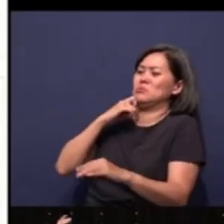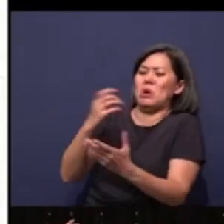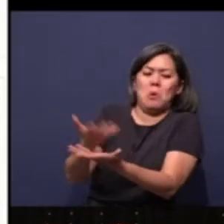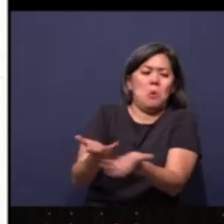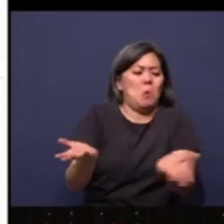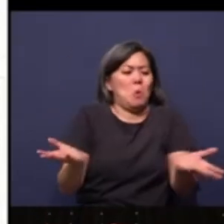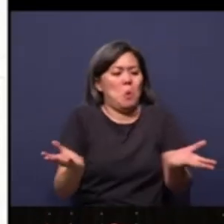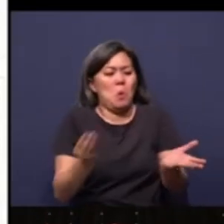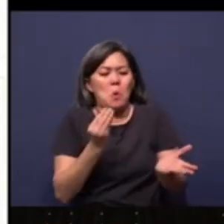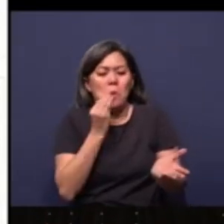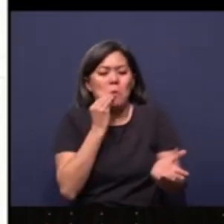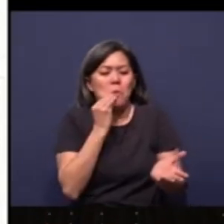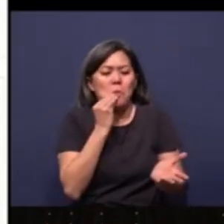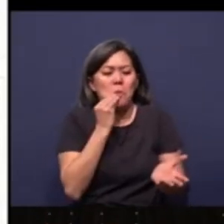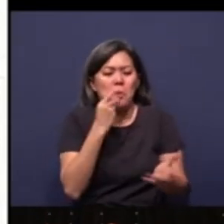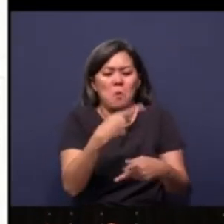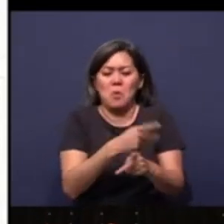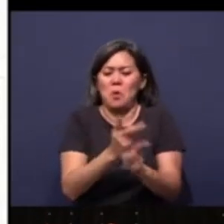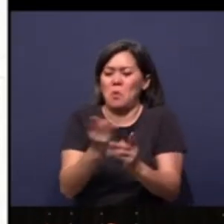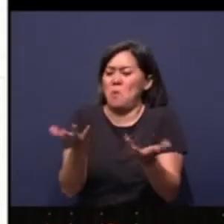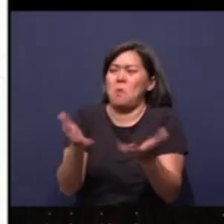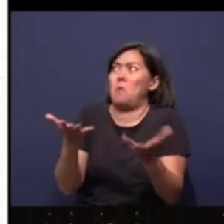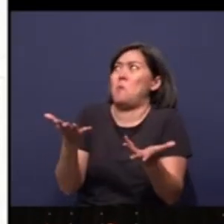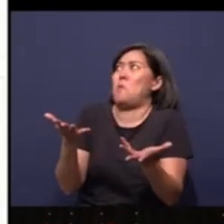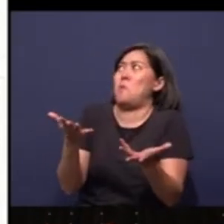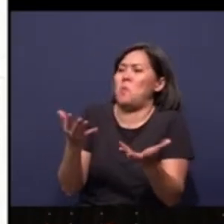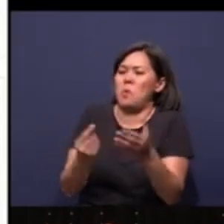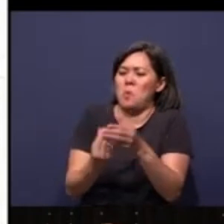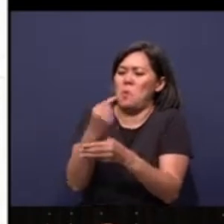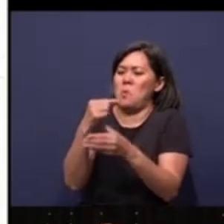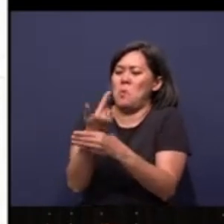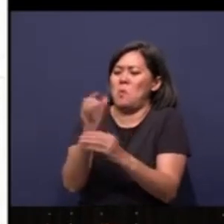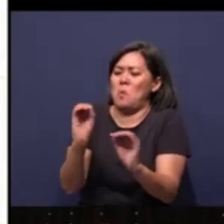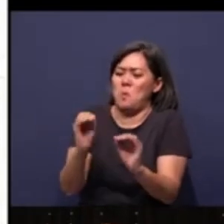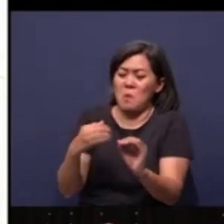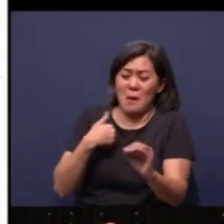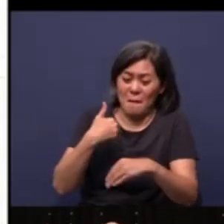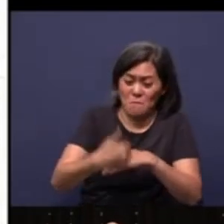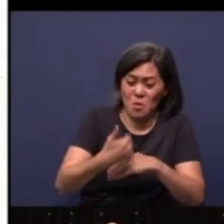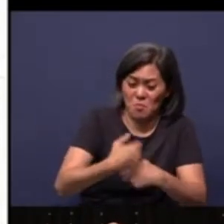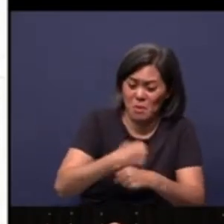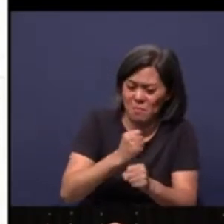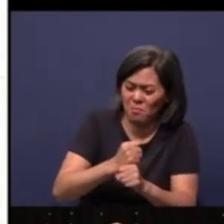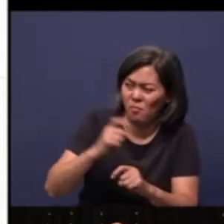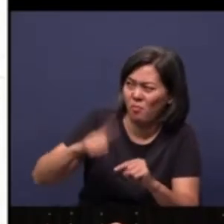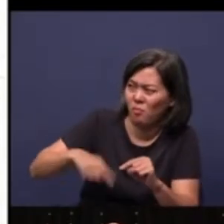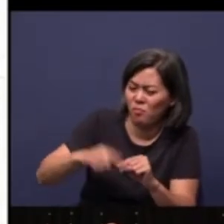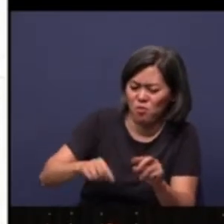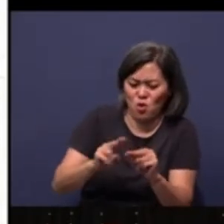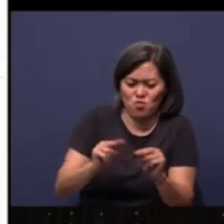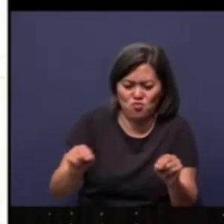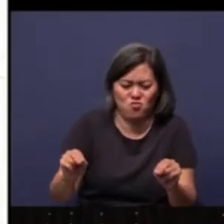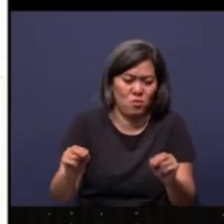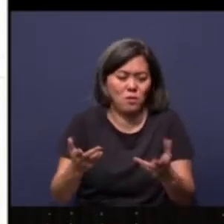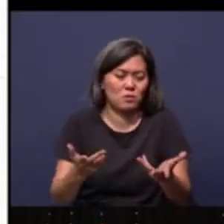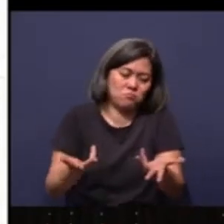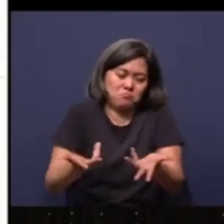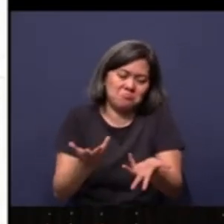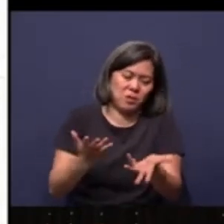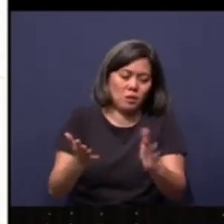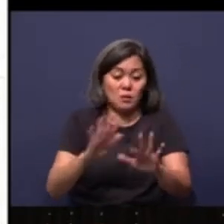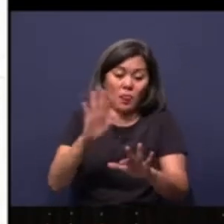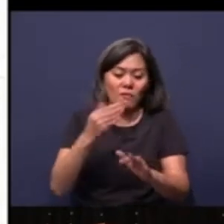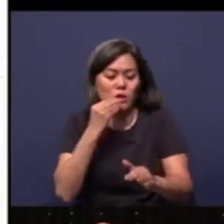Fruit production is down. There's no grain. That means I can't make any bread. I can't make any noodles. Not that they had noodles in those times.